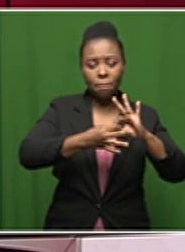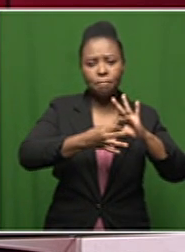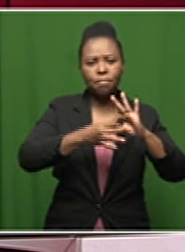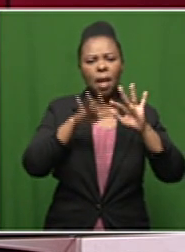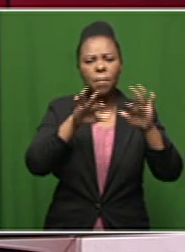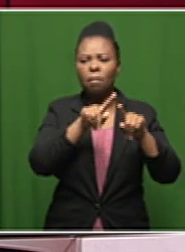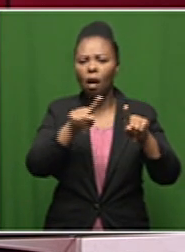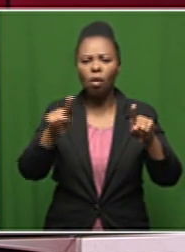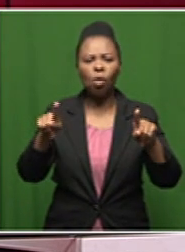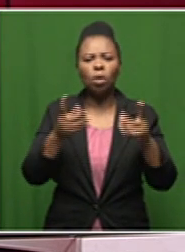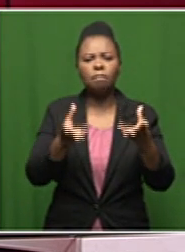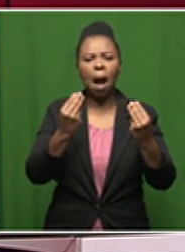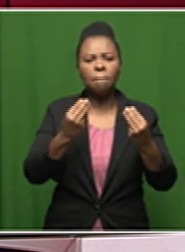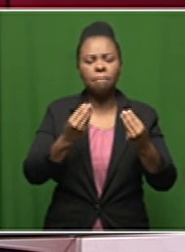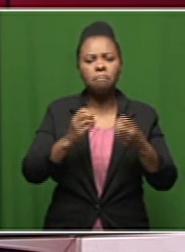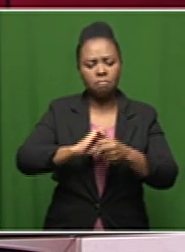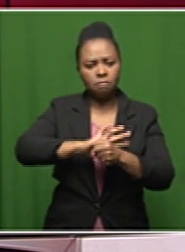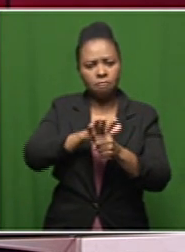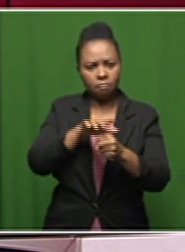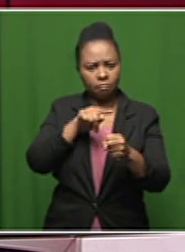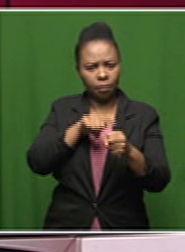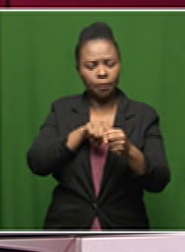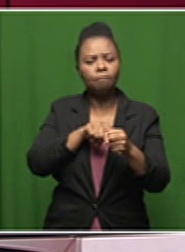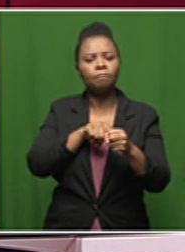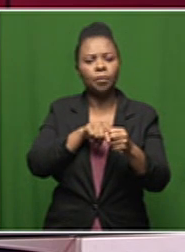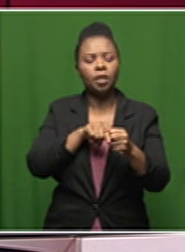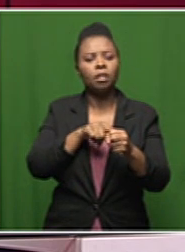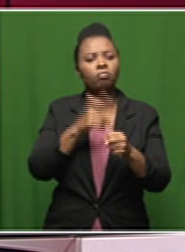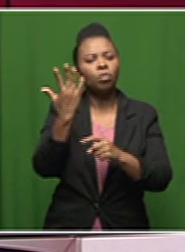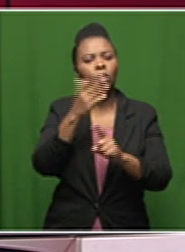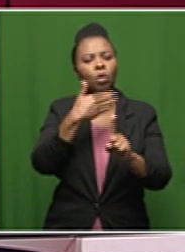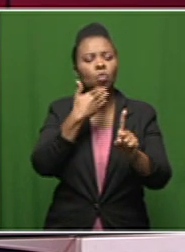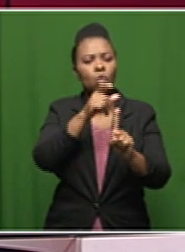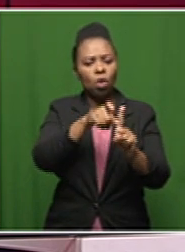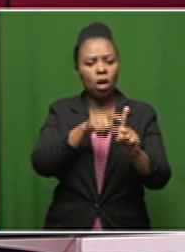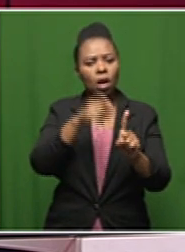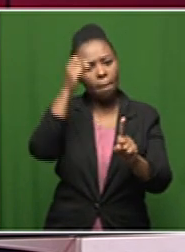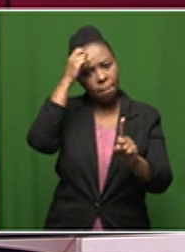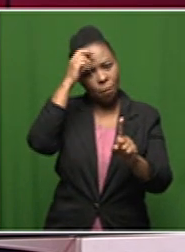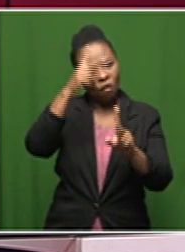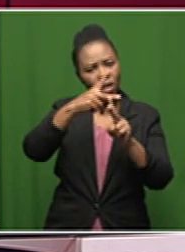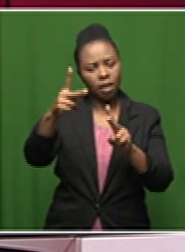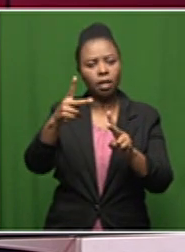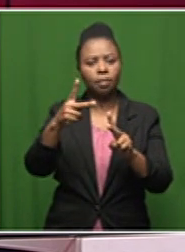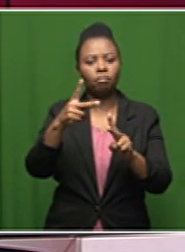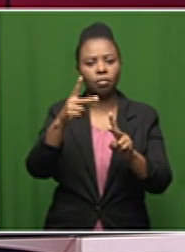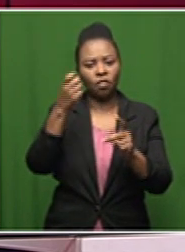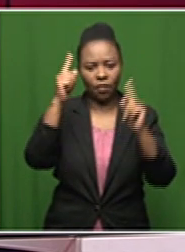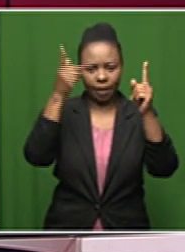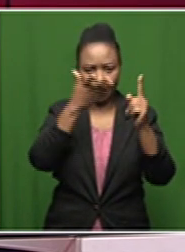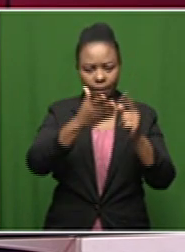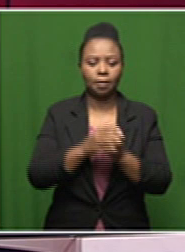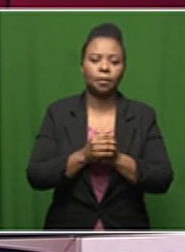covert 19 we speak to a professor of critical care at vitz university stay with us